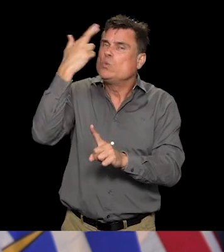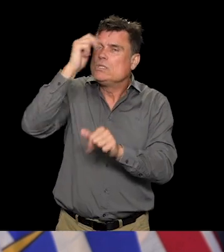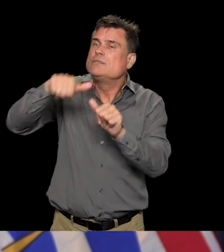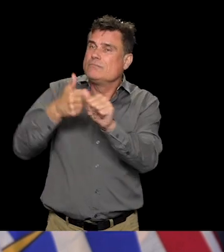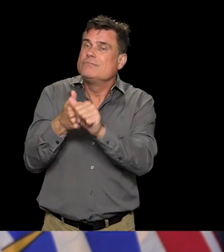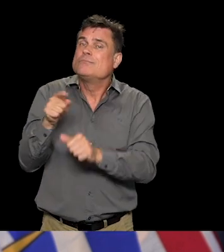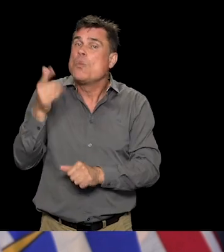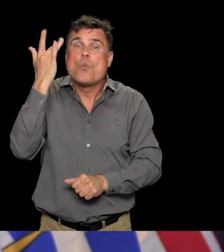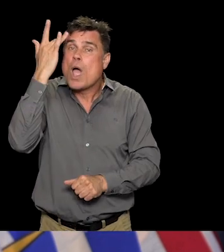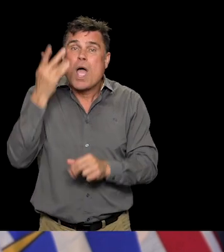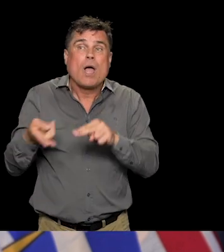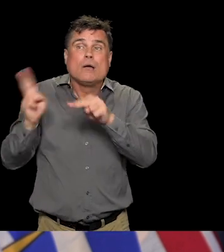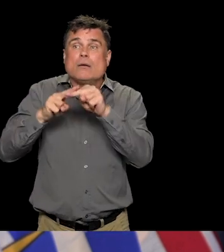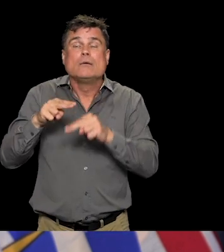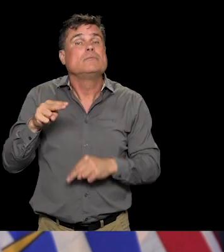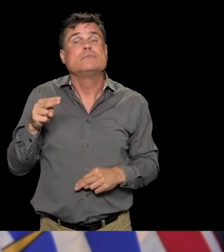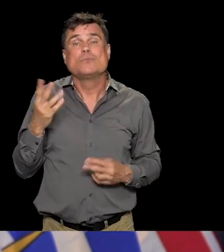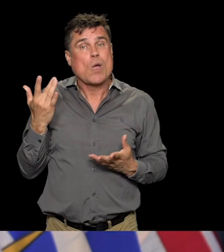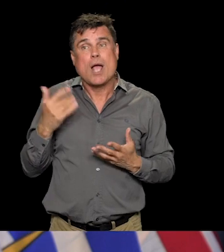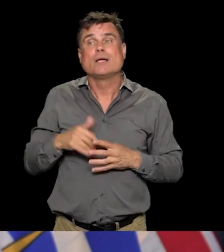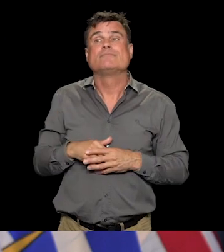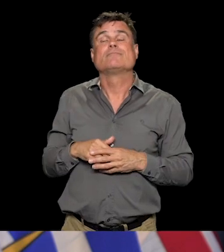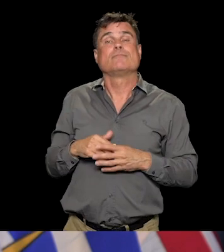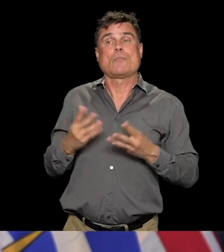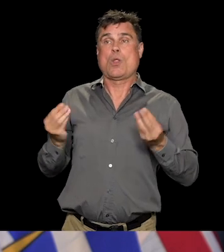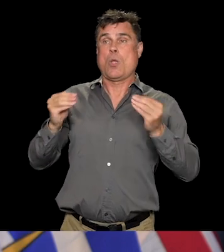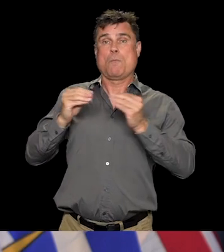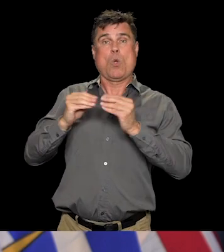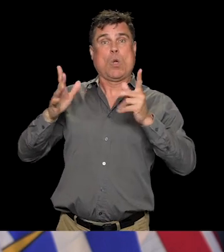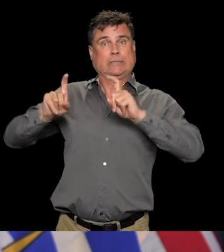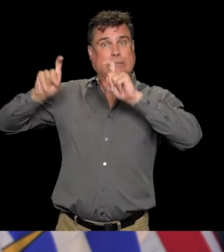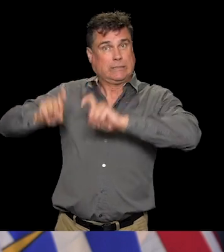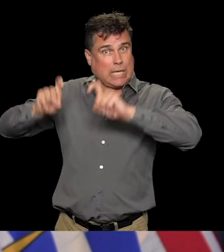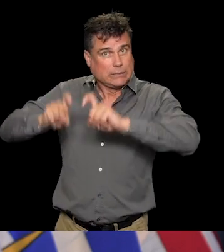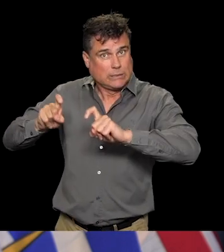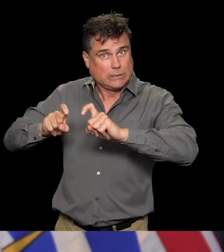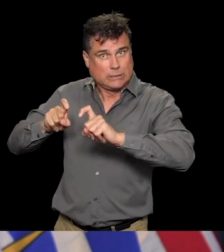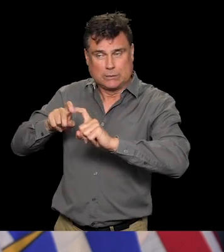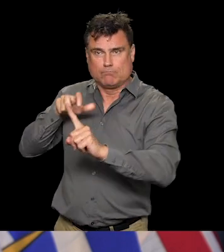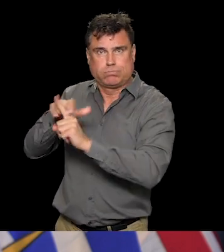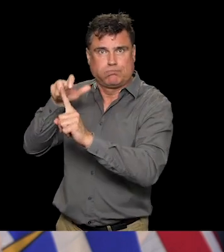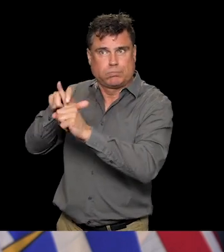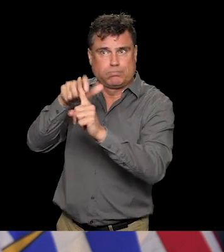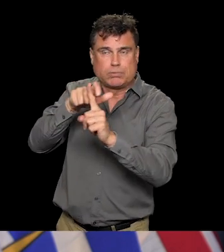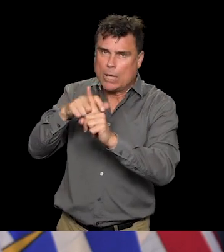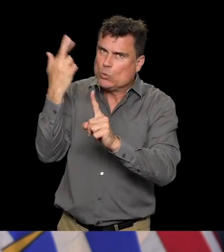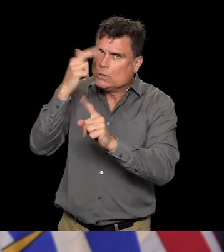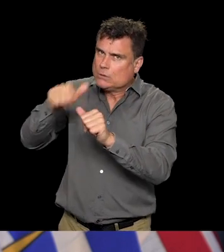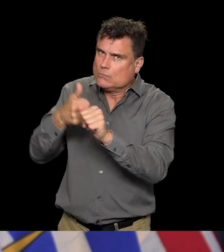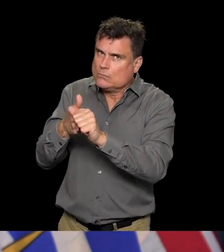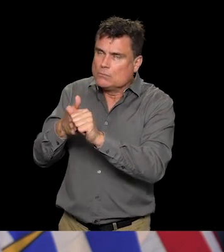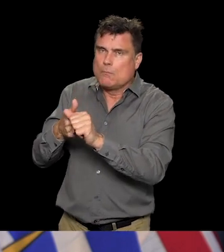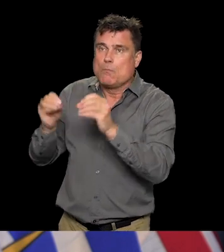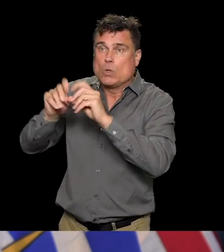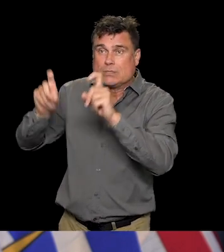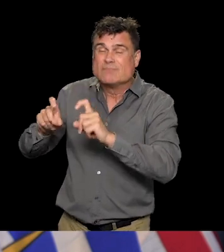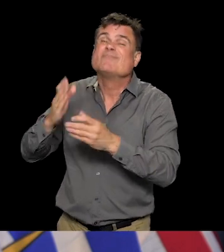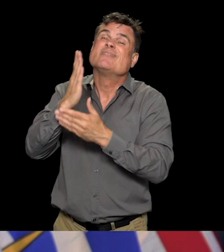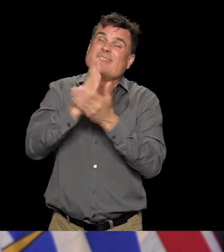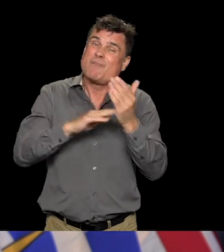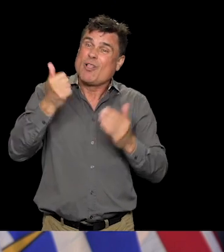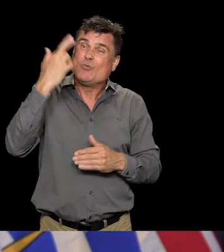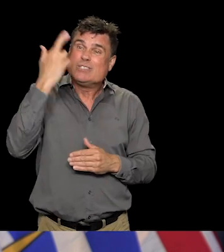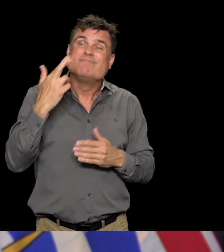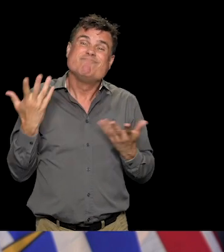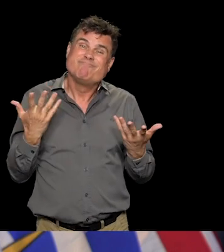as well. But much of it is a true increase. Although, particularly, my colleagues in Washington State are